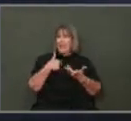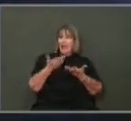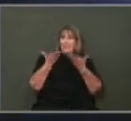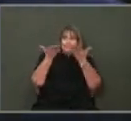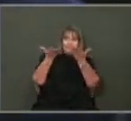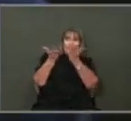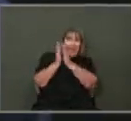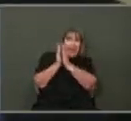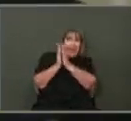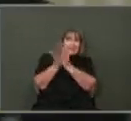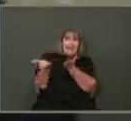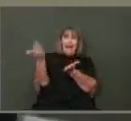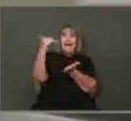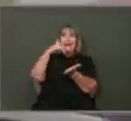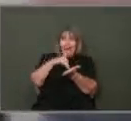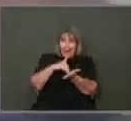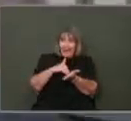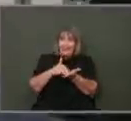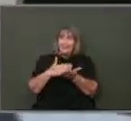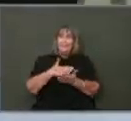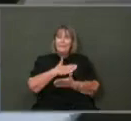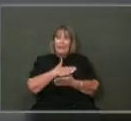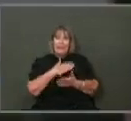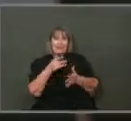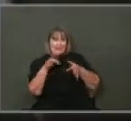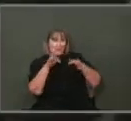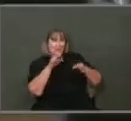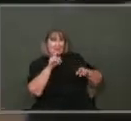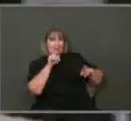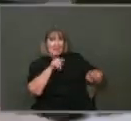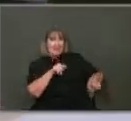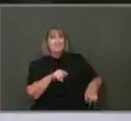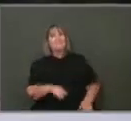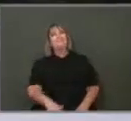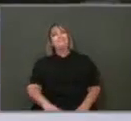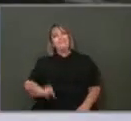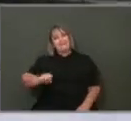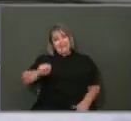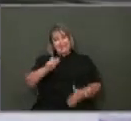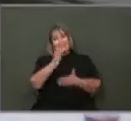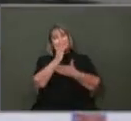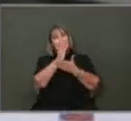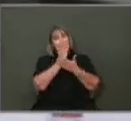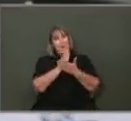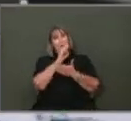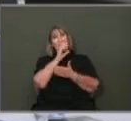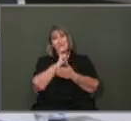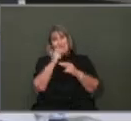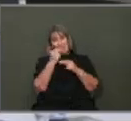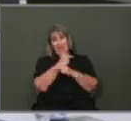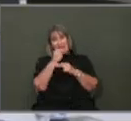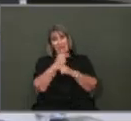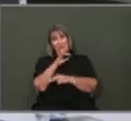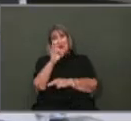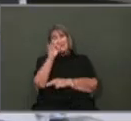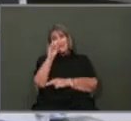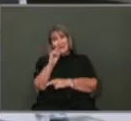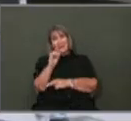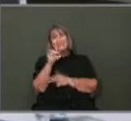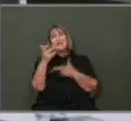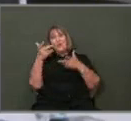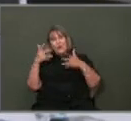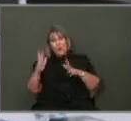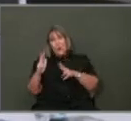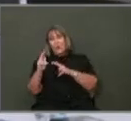and get a solution for it. Yeah, part of old 90 we have already built and the good news is the other part,